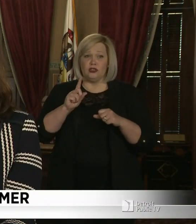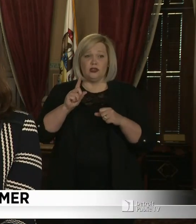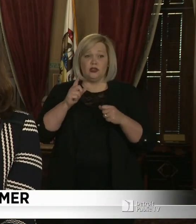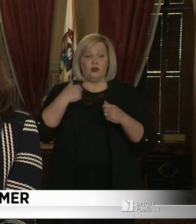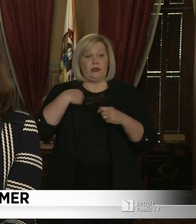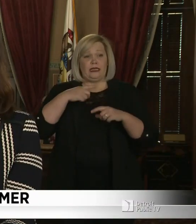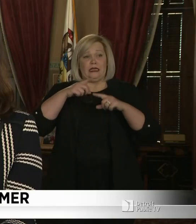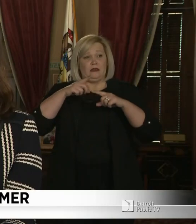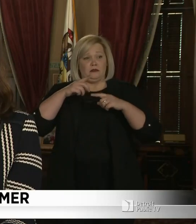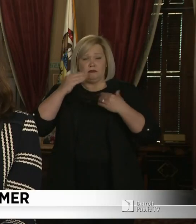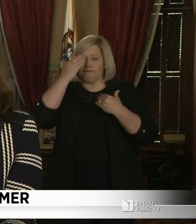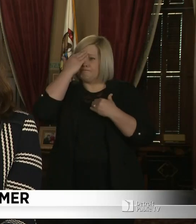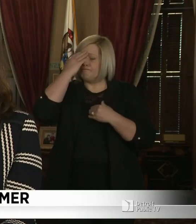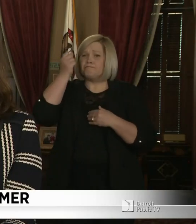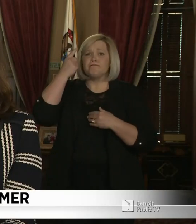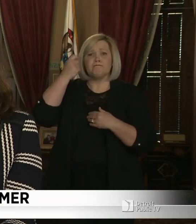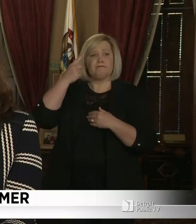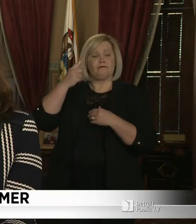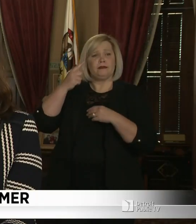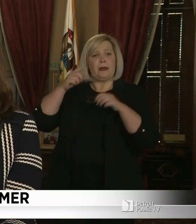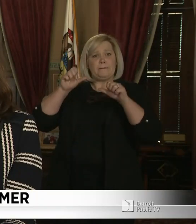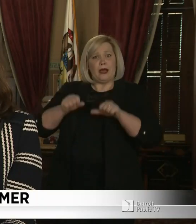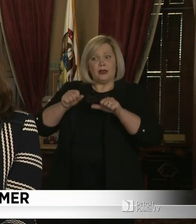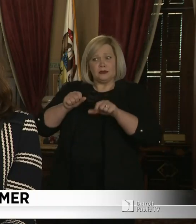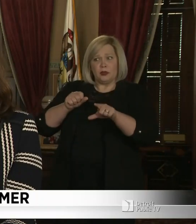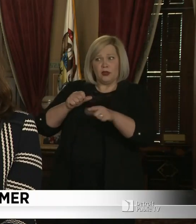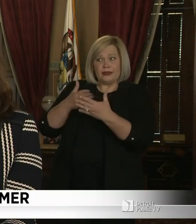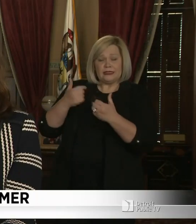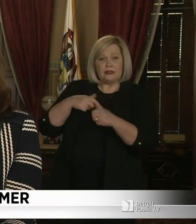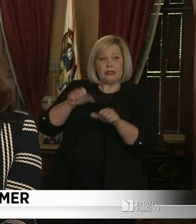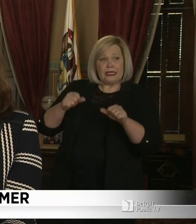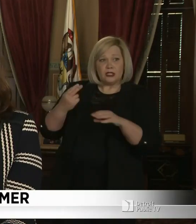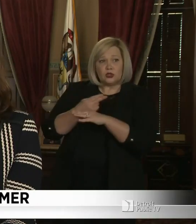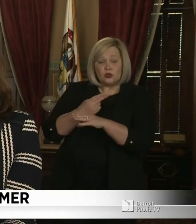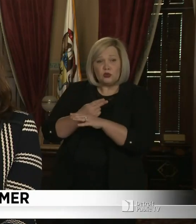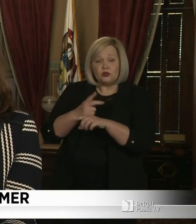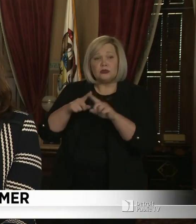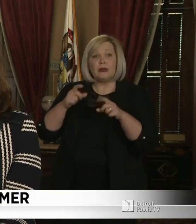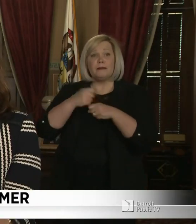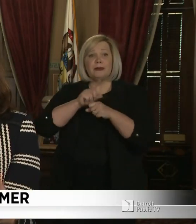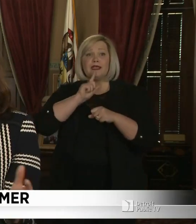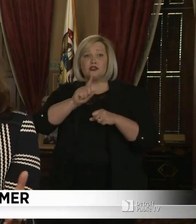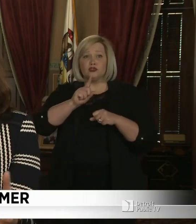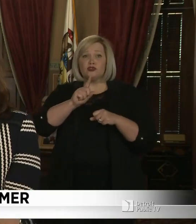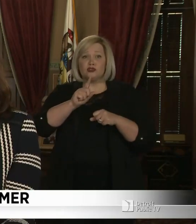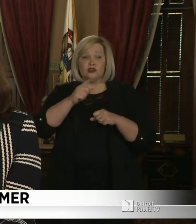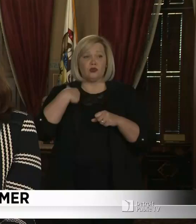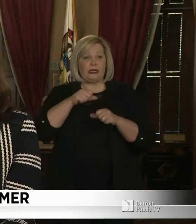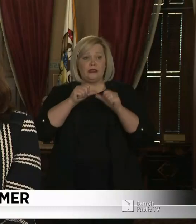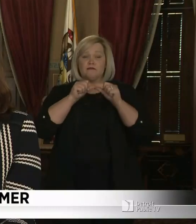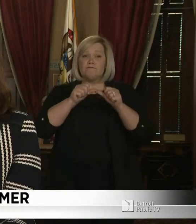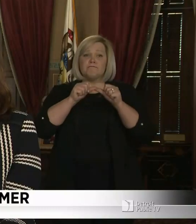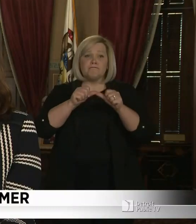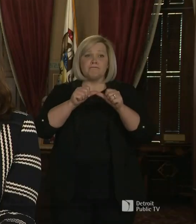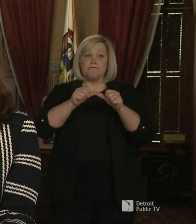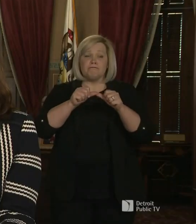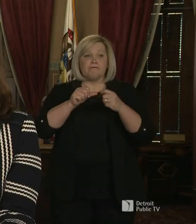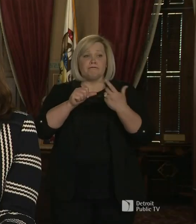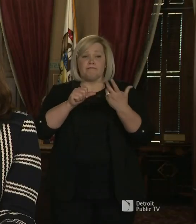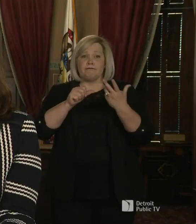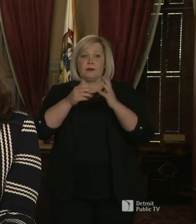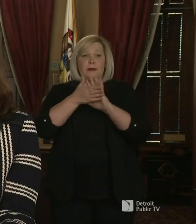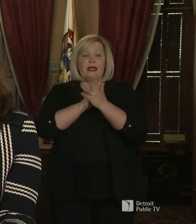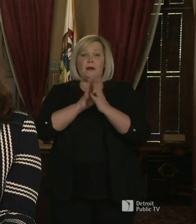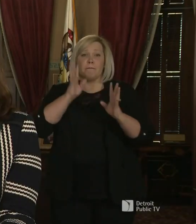there is possibility and making sure that we are, continue to own the, lane of being innovators, right?